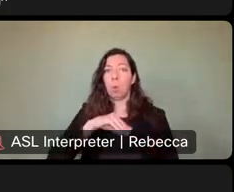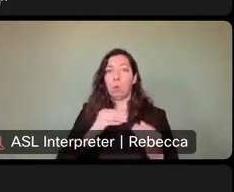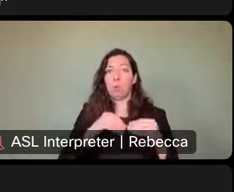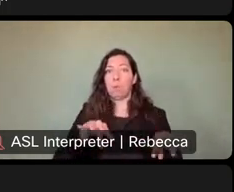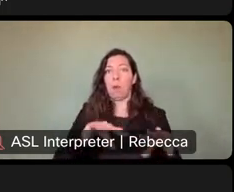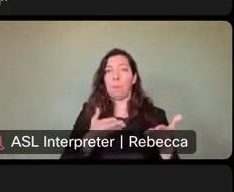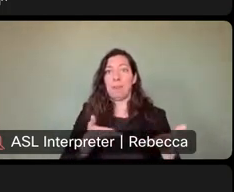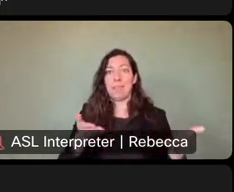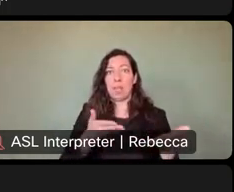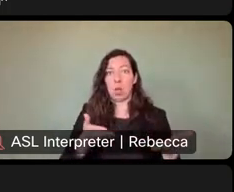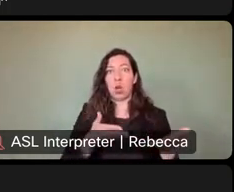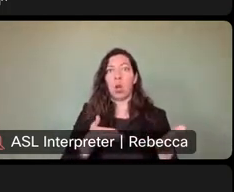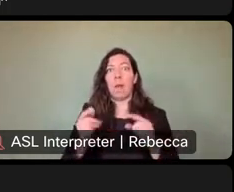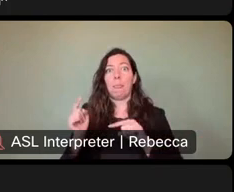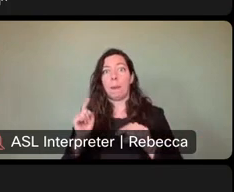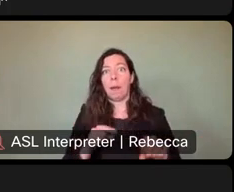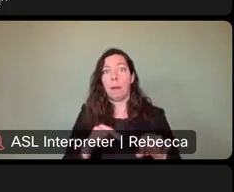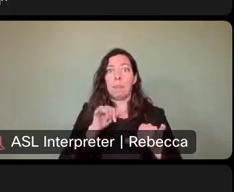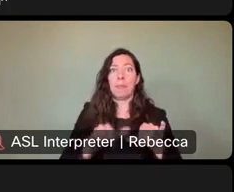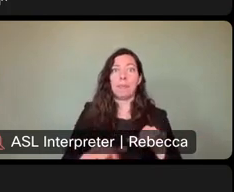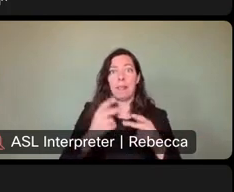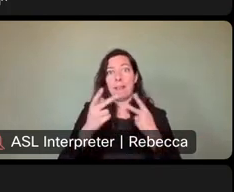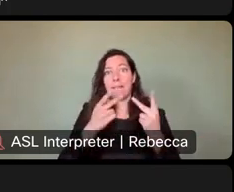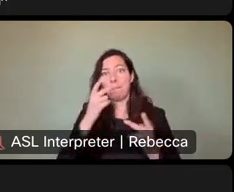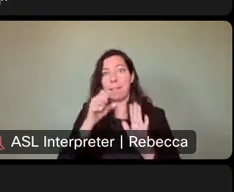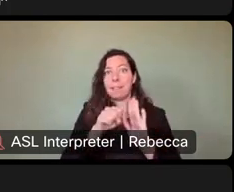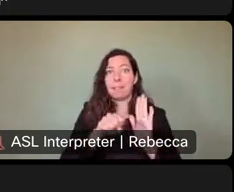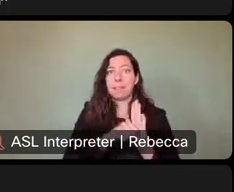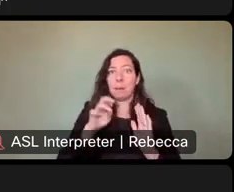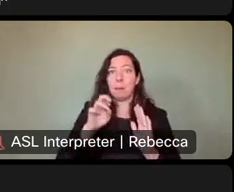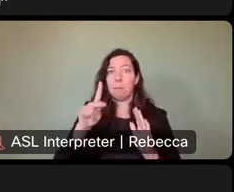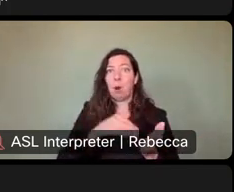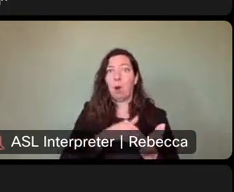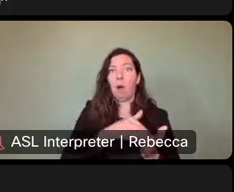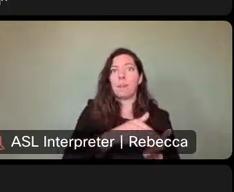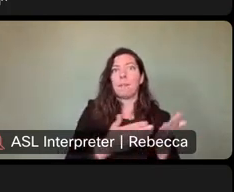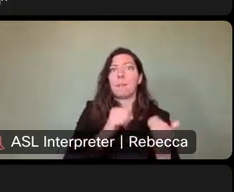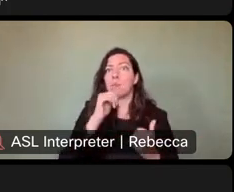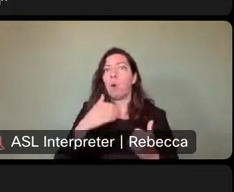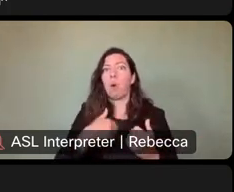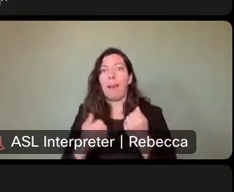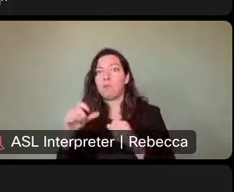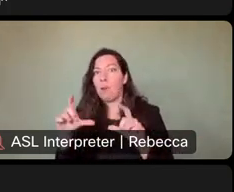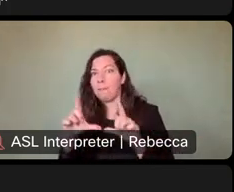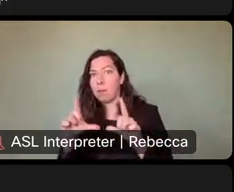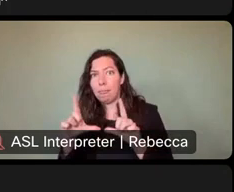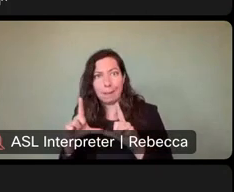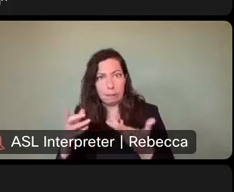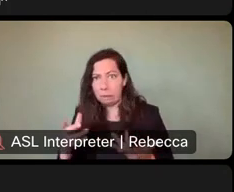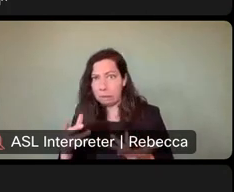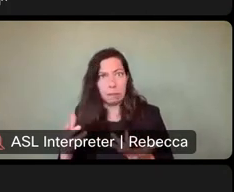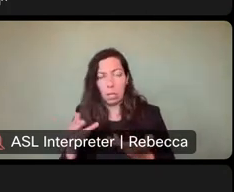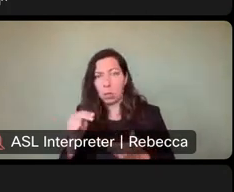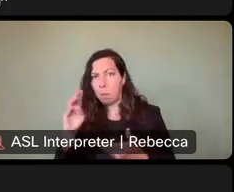at a time visiting state parks, but don't have driver license. Is there a New Mexico driver license? Your elimination of annual